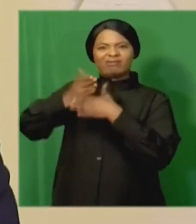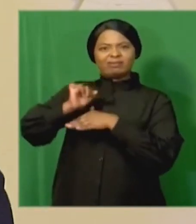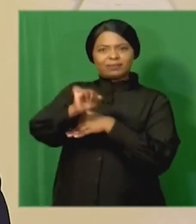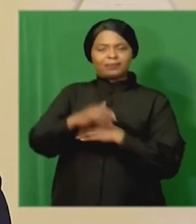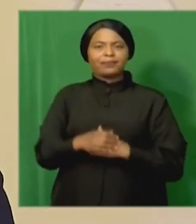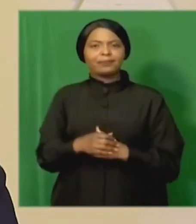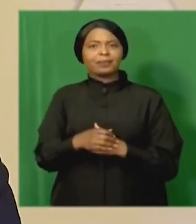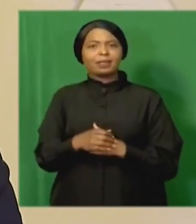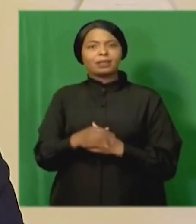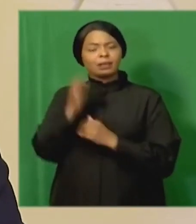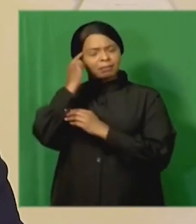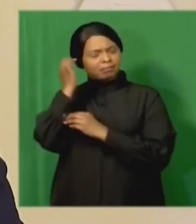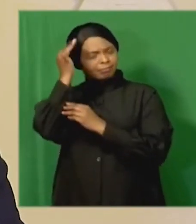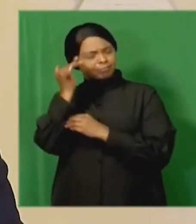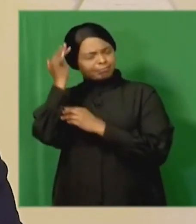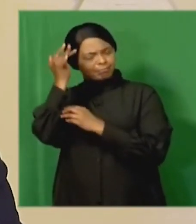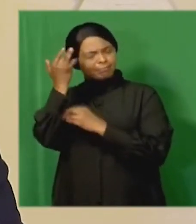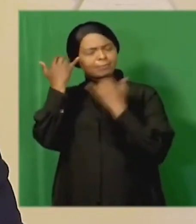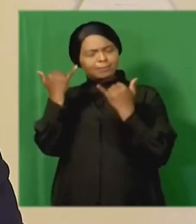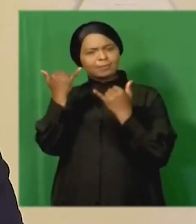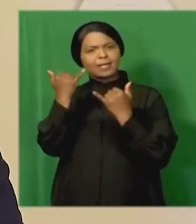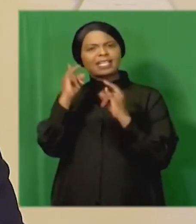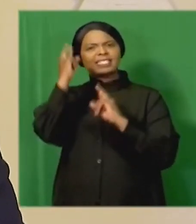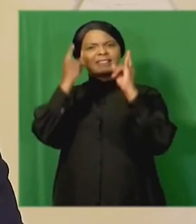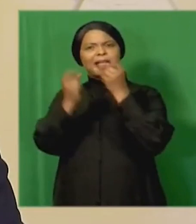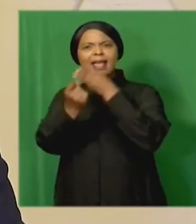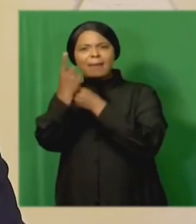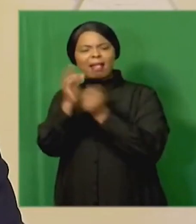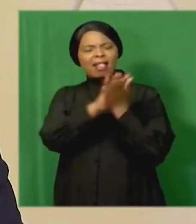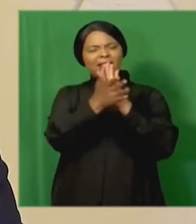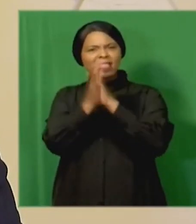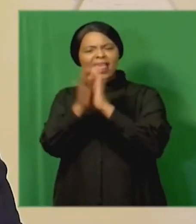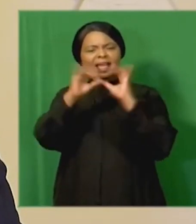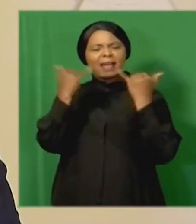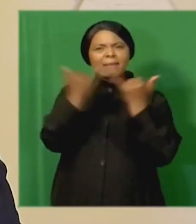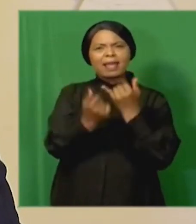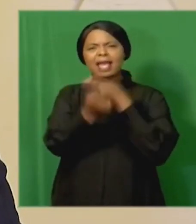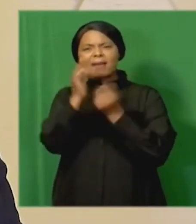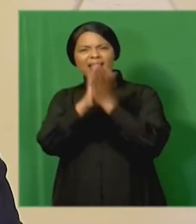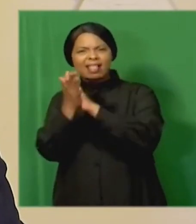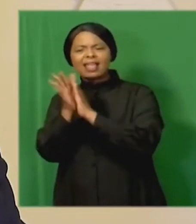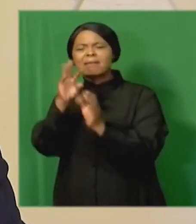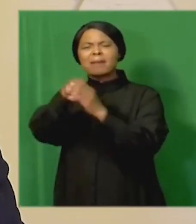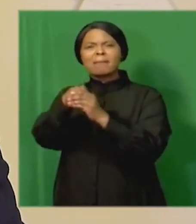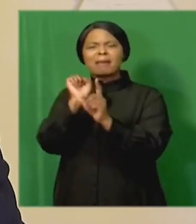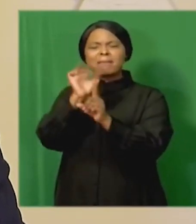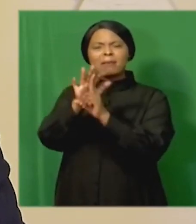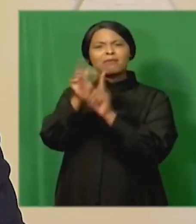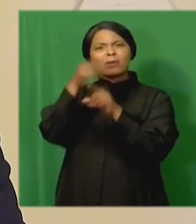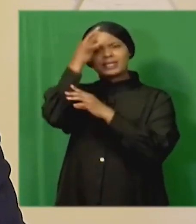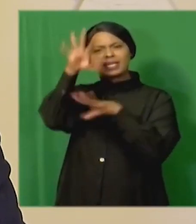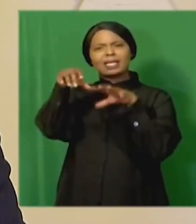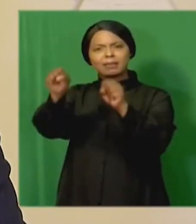consideration is being given to claims for civil damages against companies implicated in state capture and to